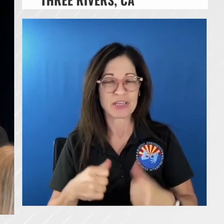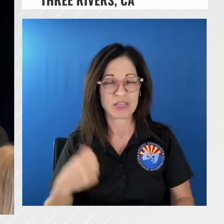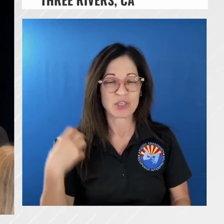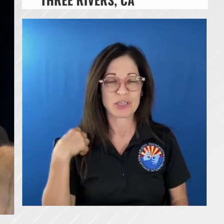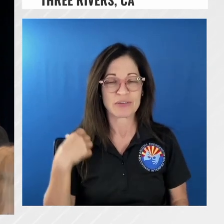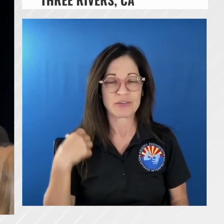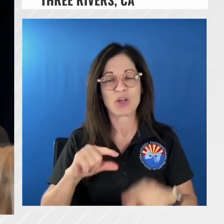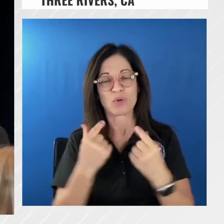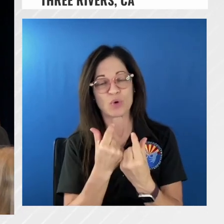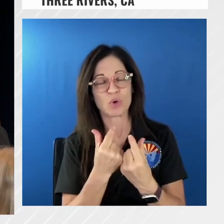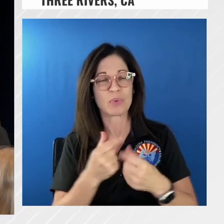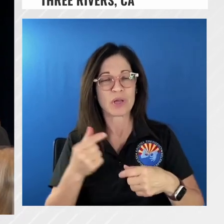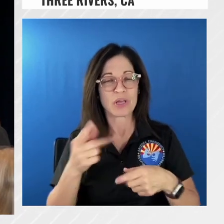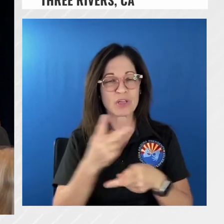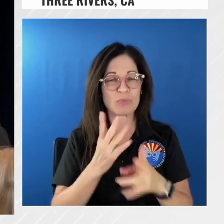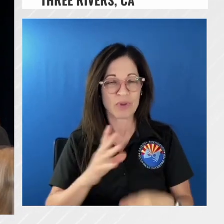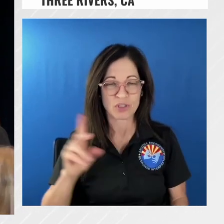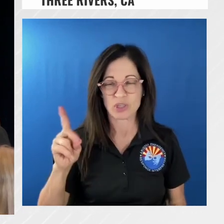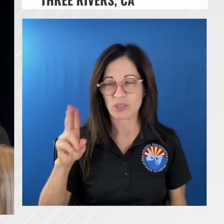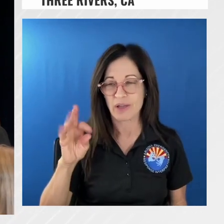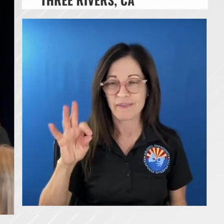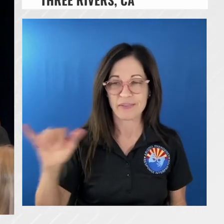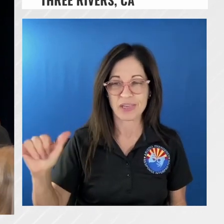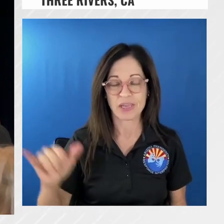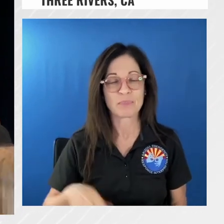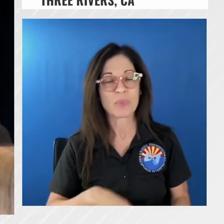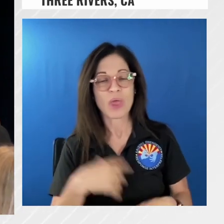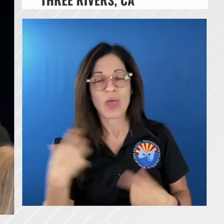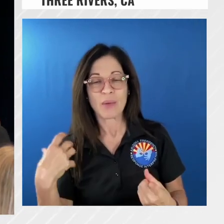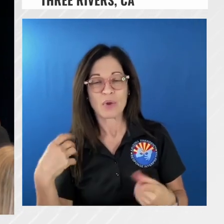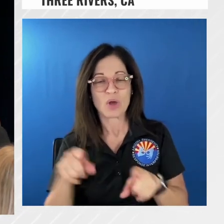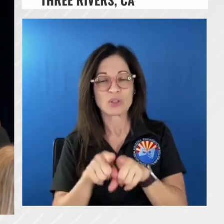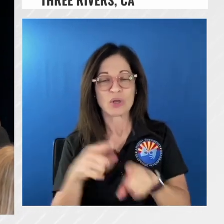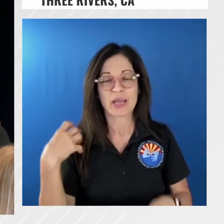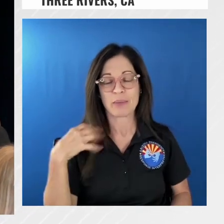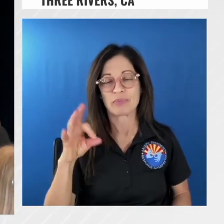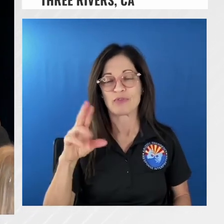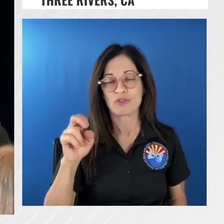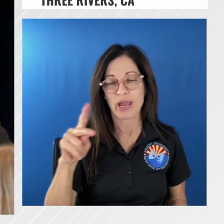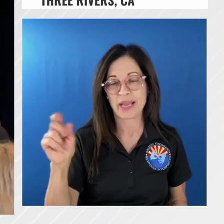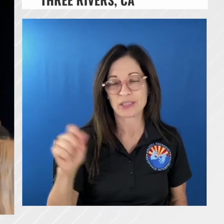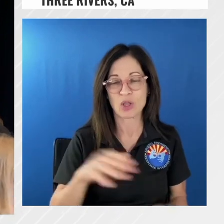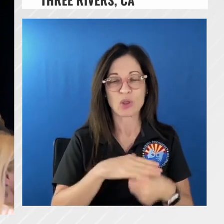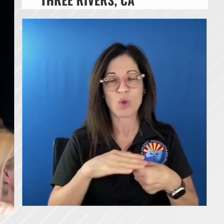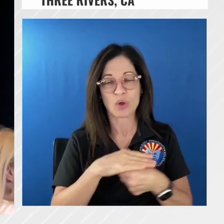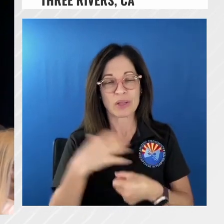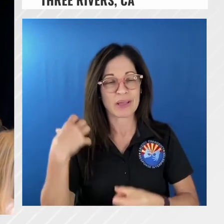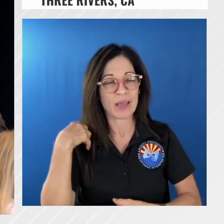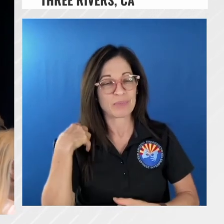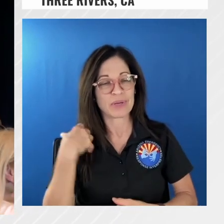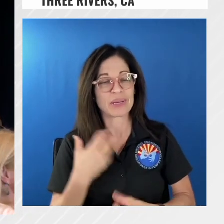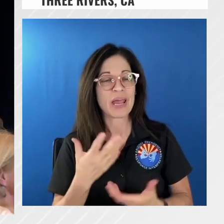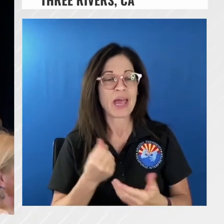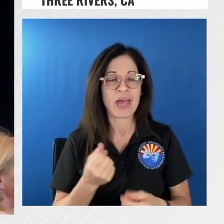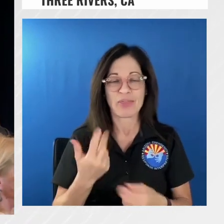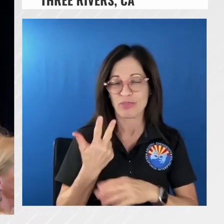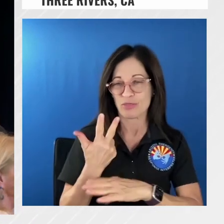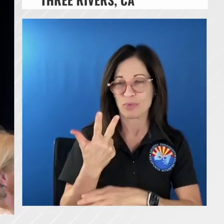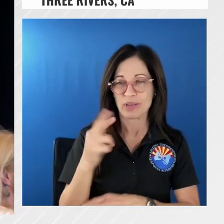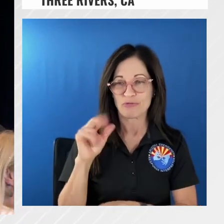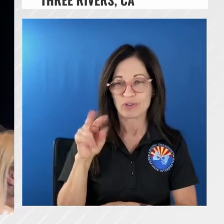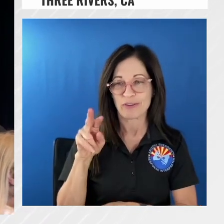captain franks our local captain here at the three river station and we have supervisor eddie valero who supports all of our reparations so